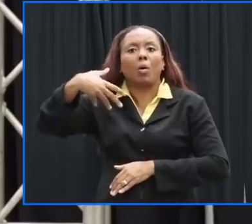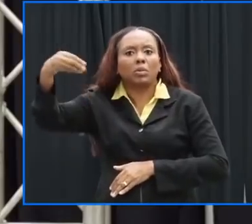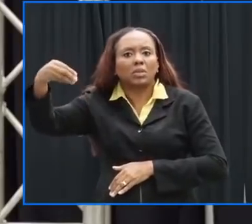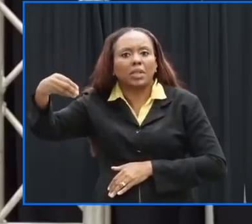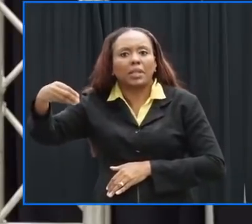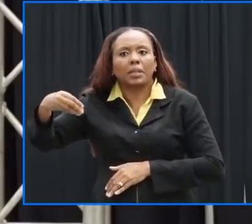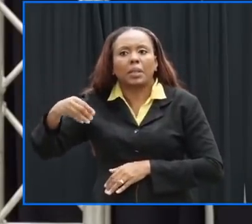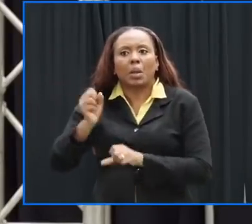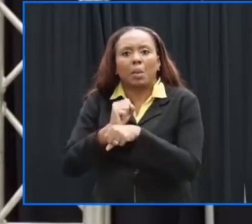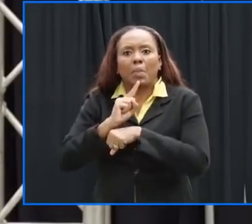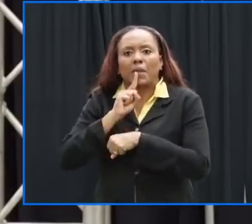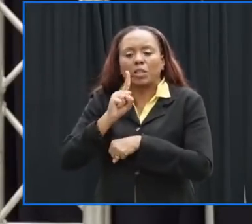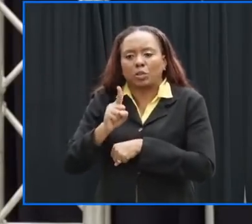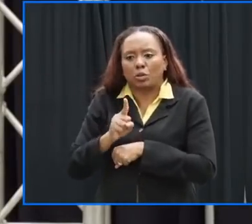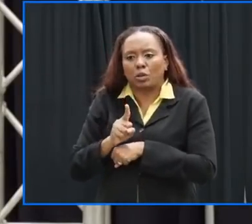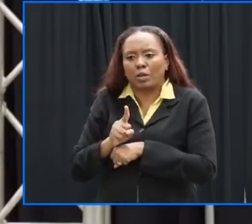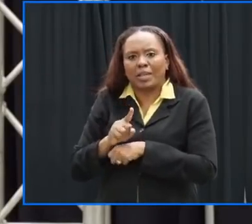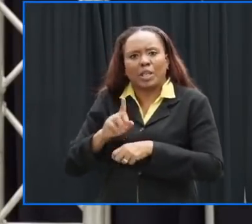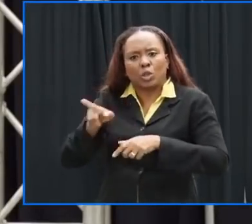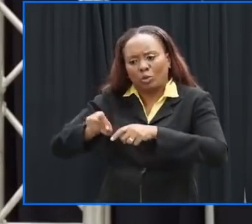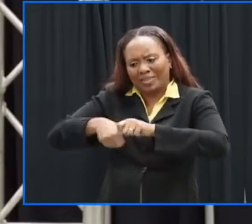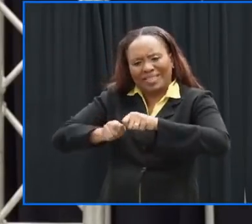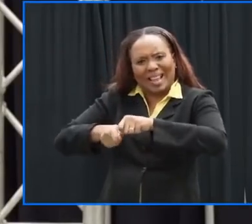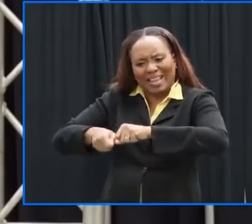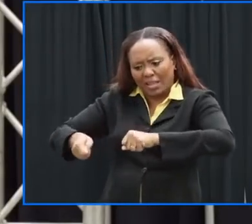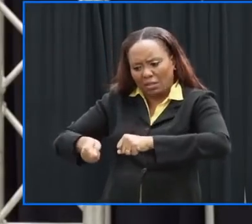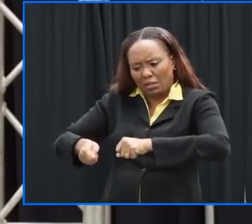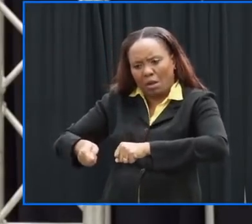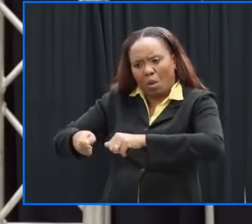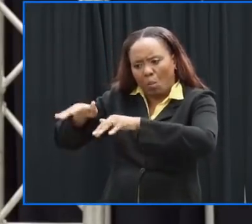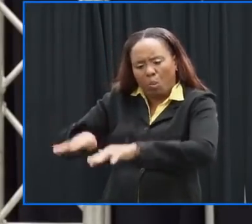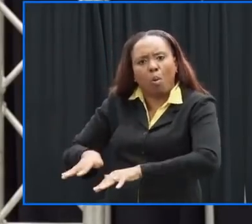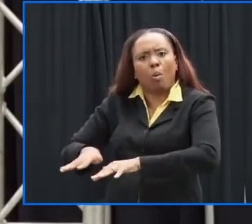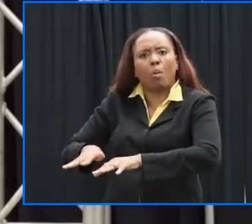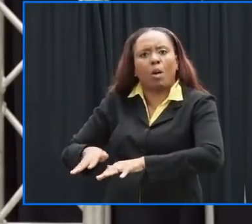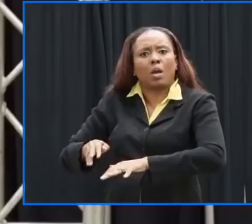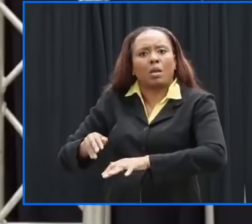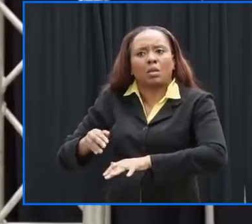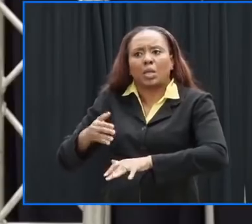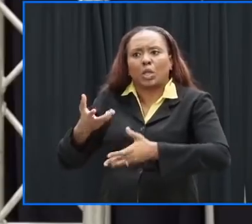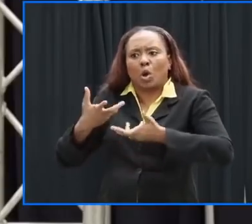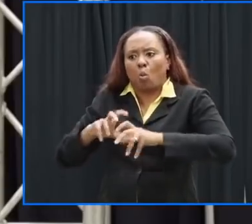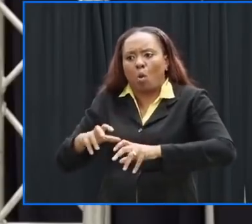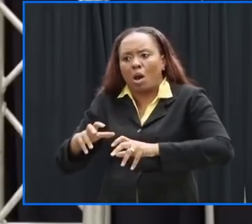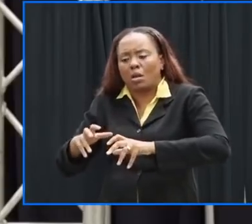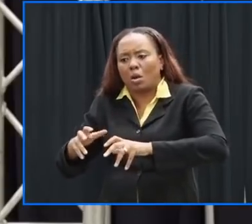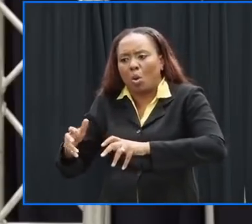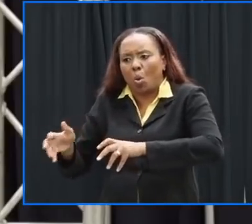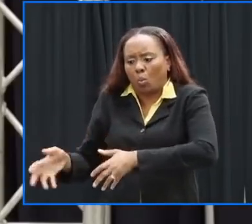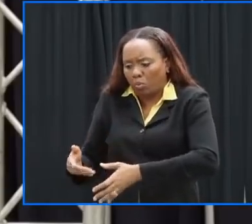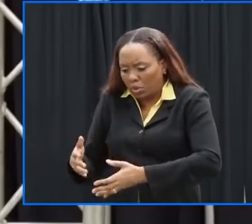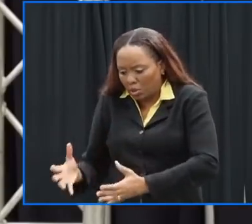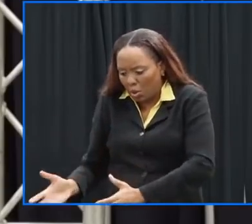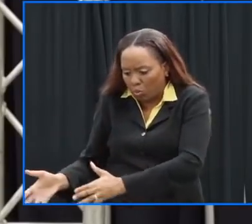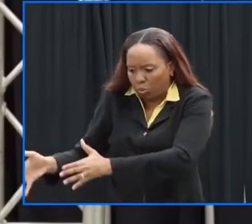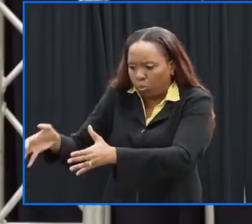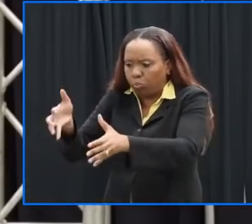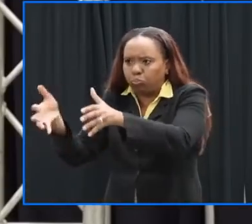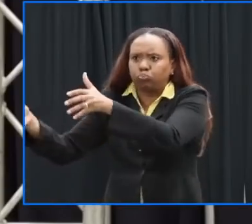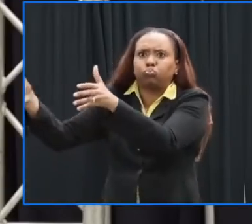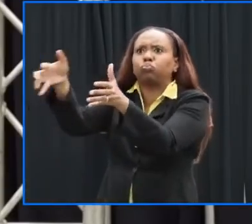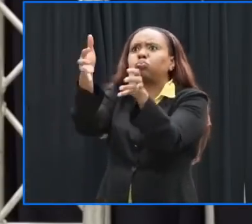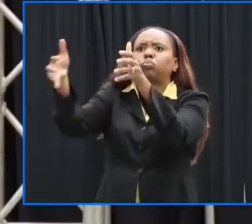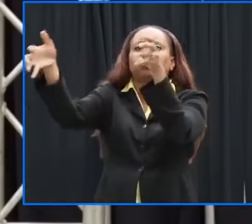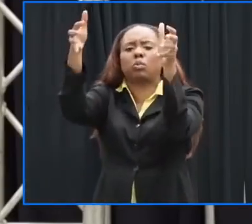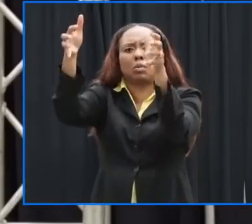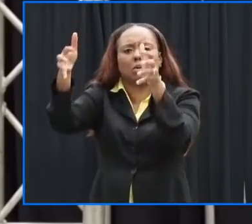the water impact but we are equally as concerned about the wind and things becoming missiles so please we are going to circulate